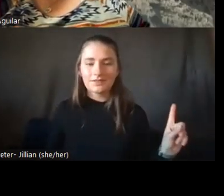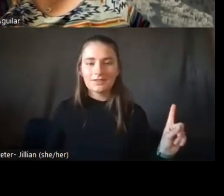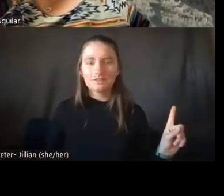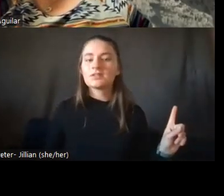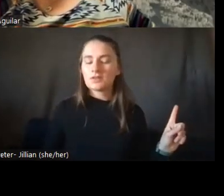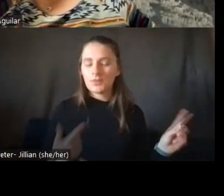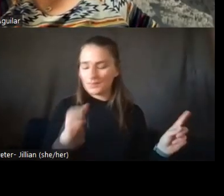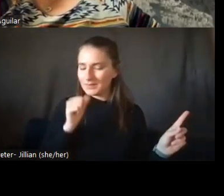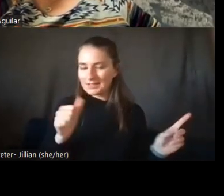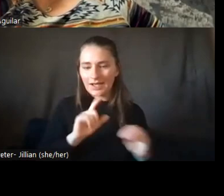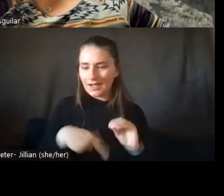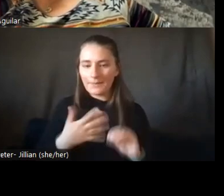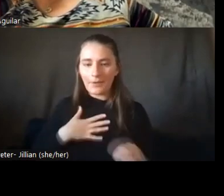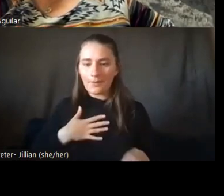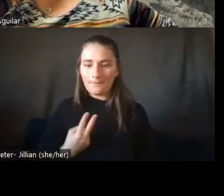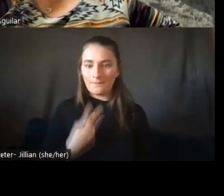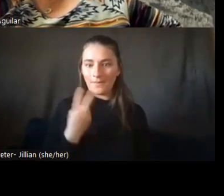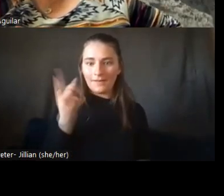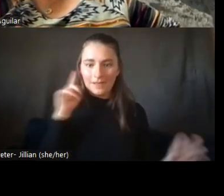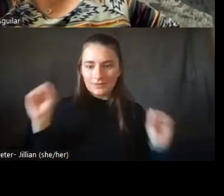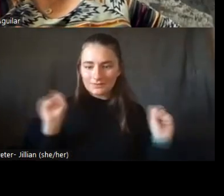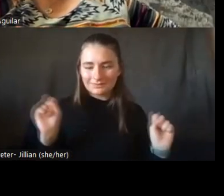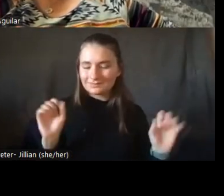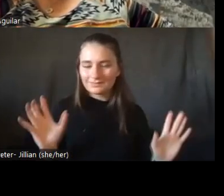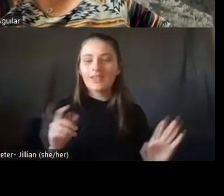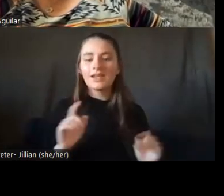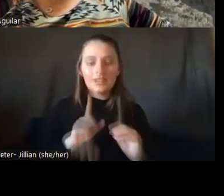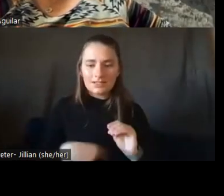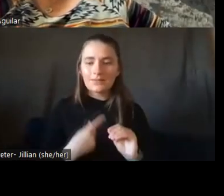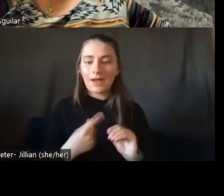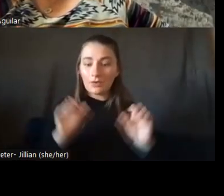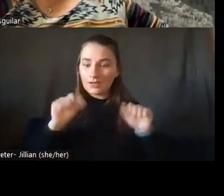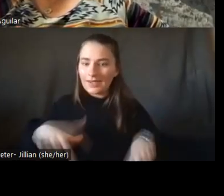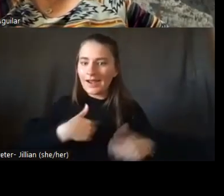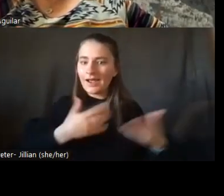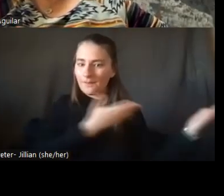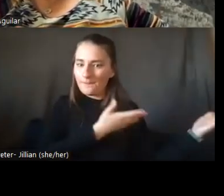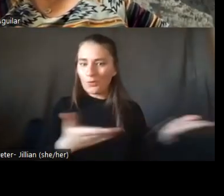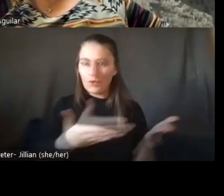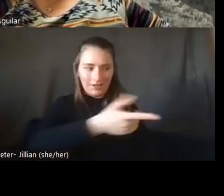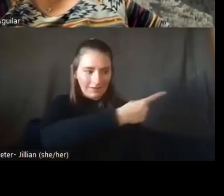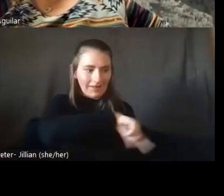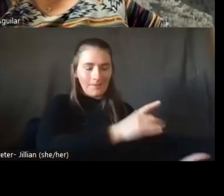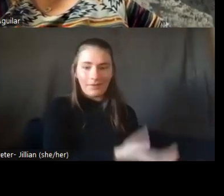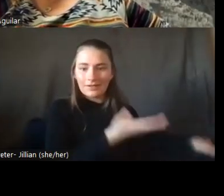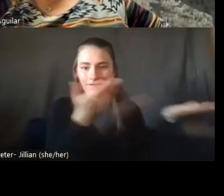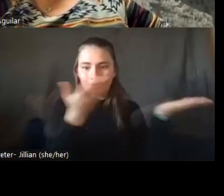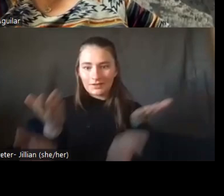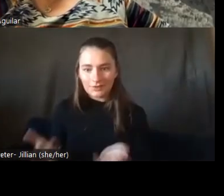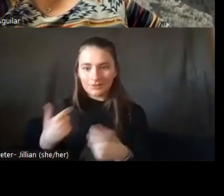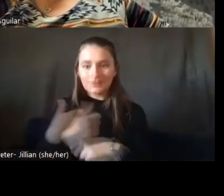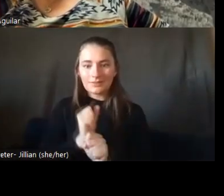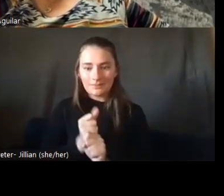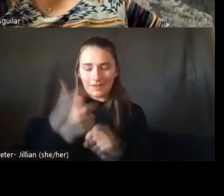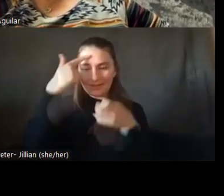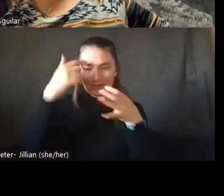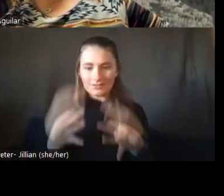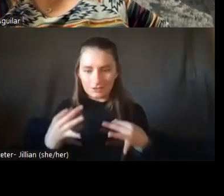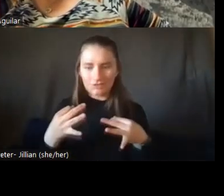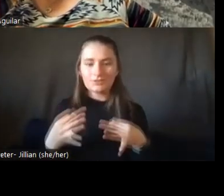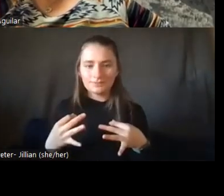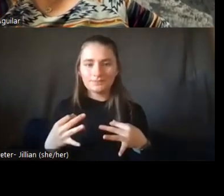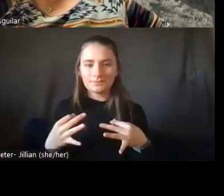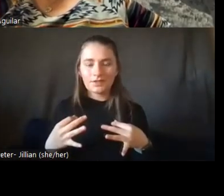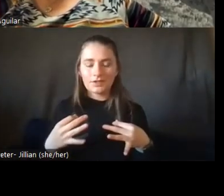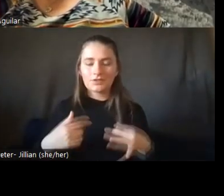loud my voice is, but whether or not I have the ability to bring the community to the table. So I think I've been very effective at